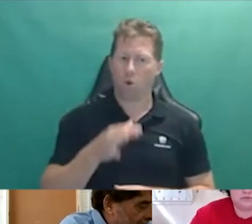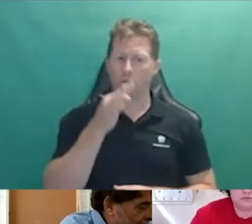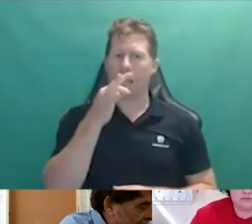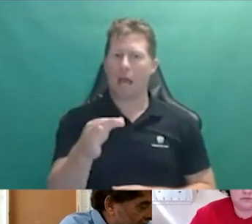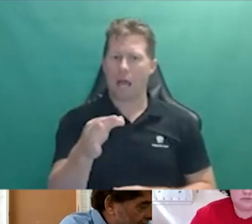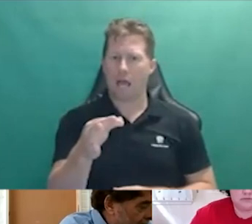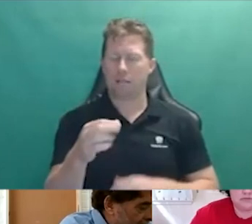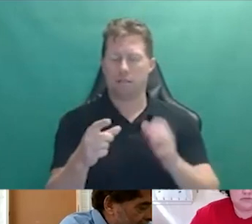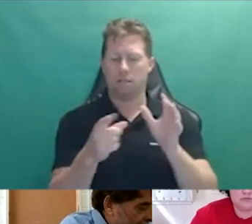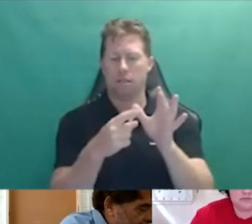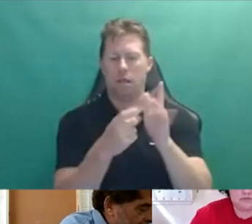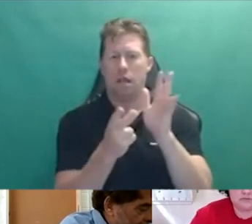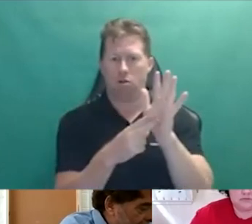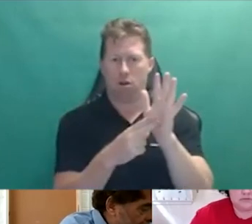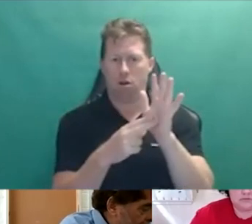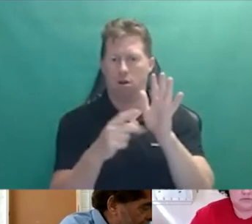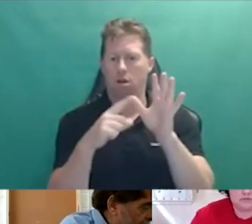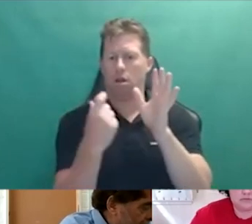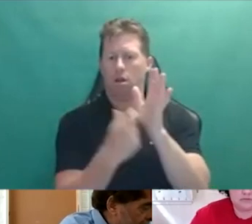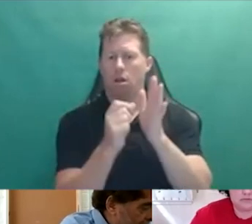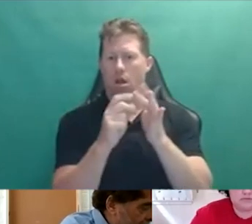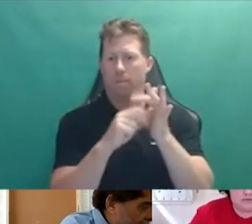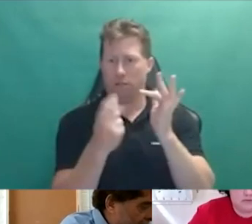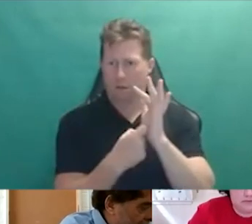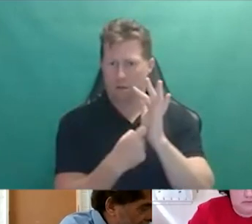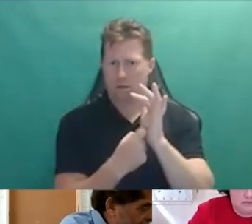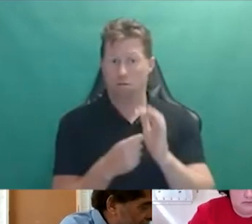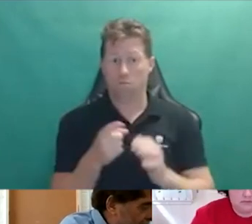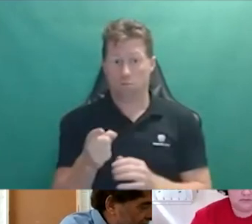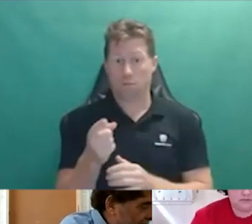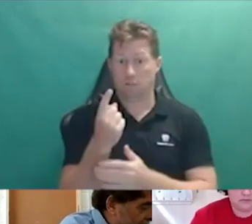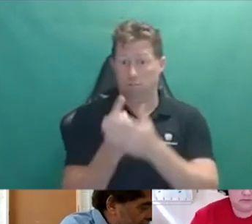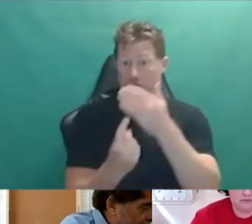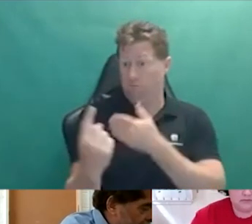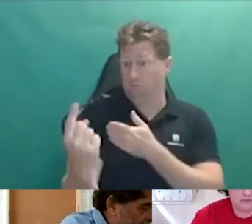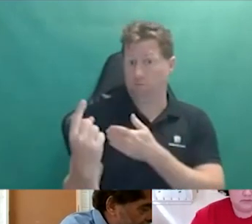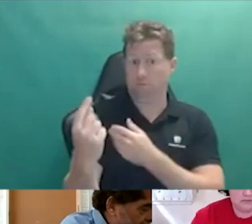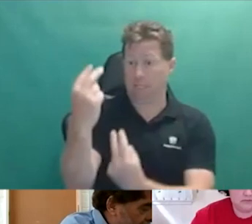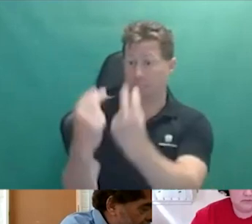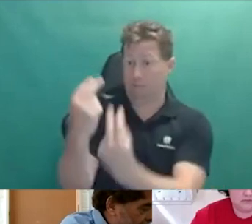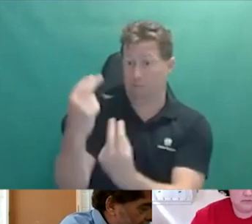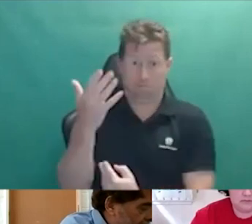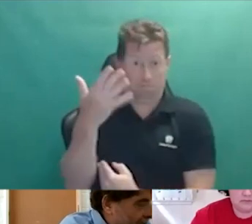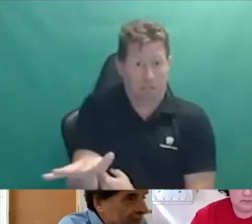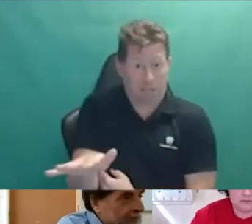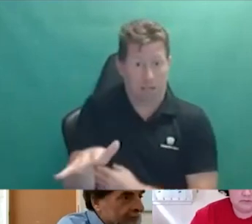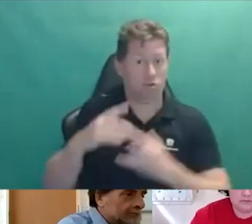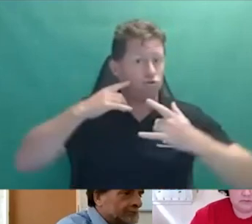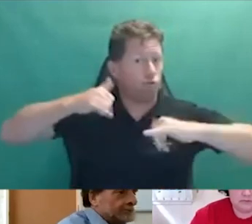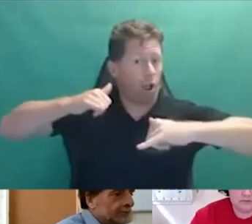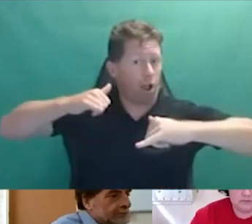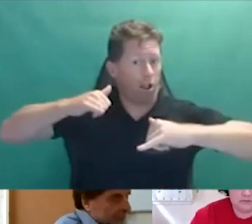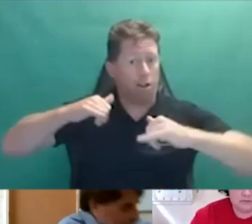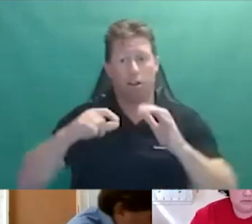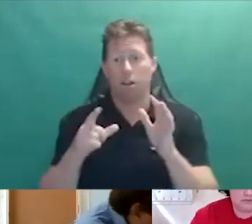Carpenter now who has actually had an independent assessment through the pilots and I'm wondering Aaron